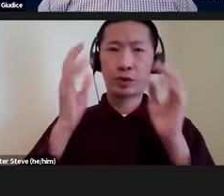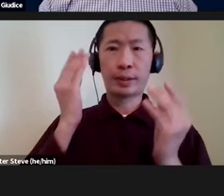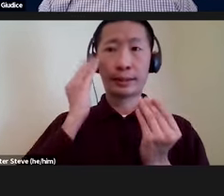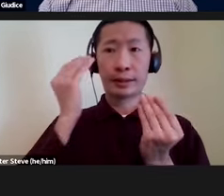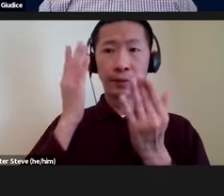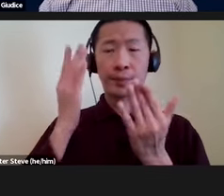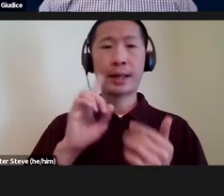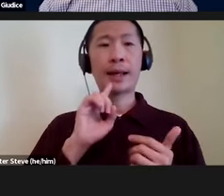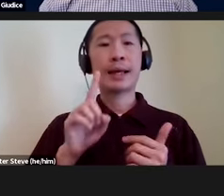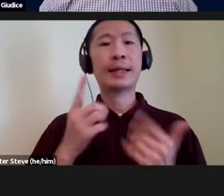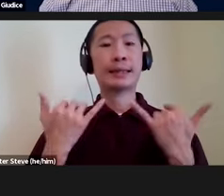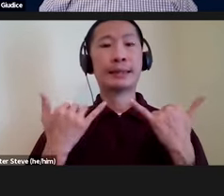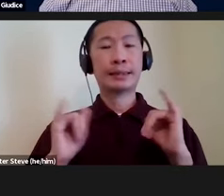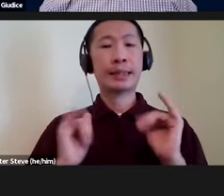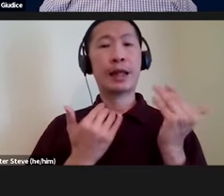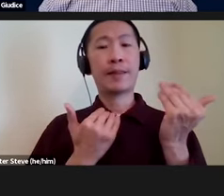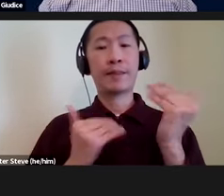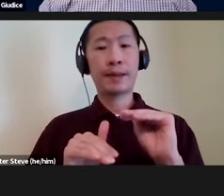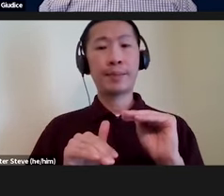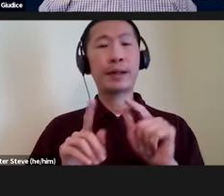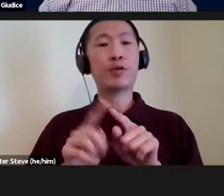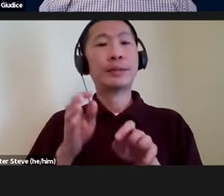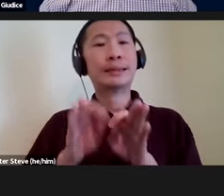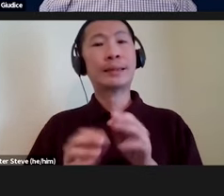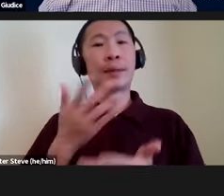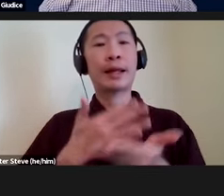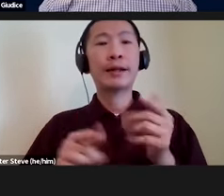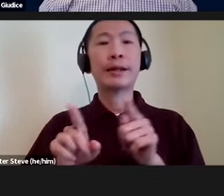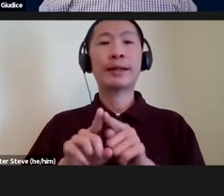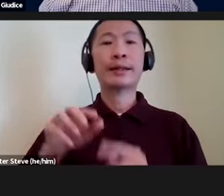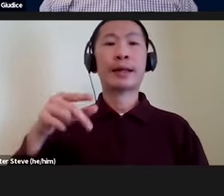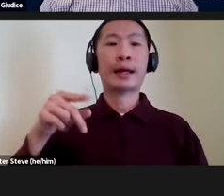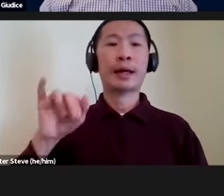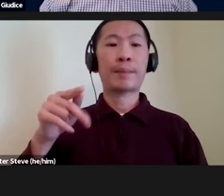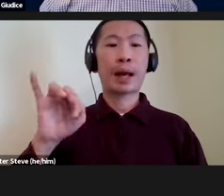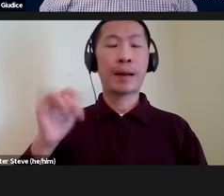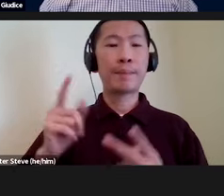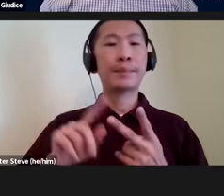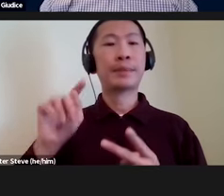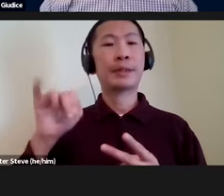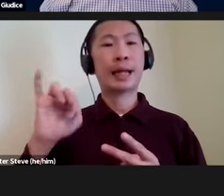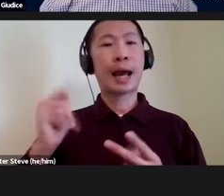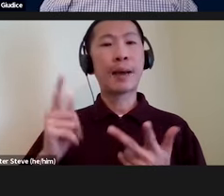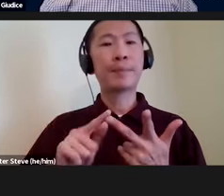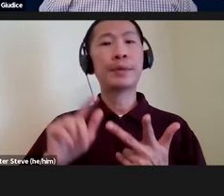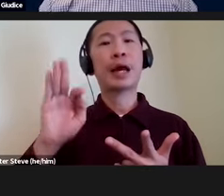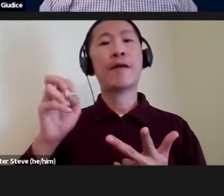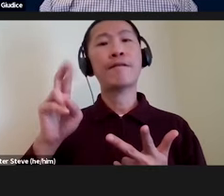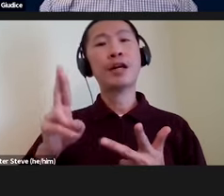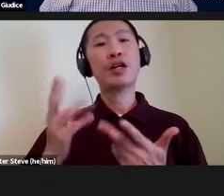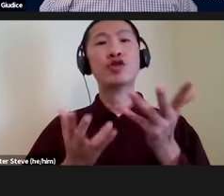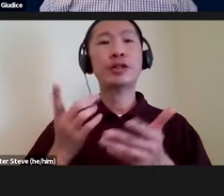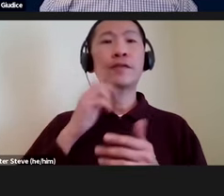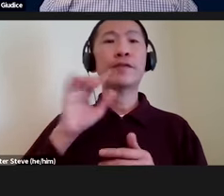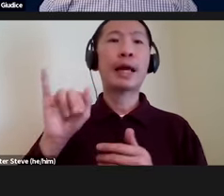is still limited by simple interactions. Like, do typing, and we have tapping, and we have finger gestures for input and